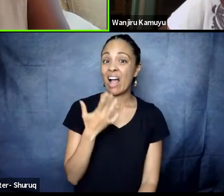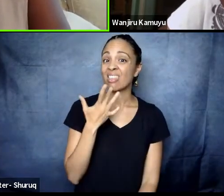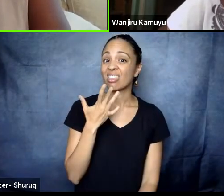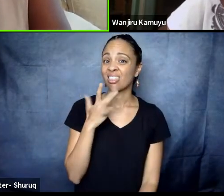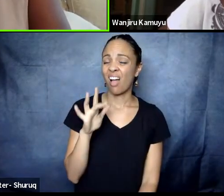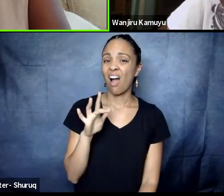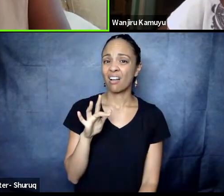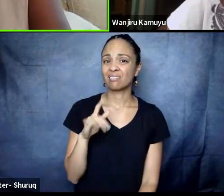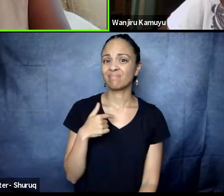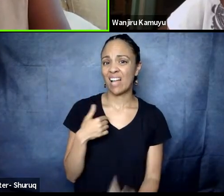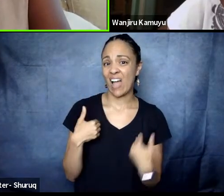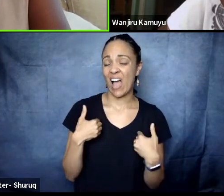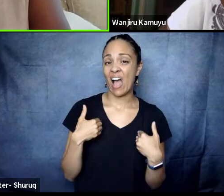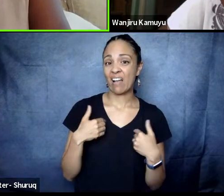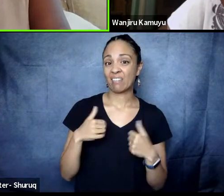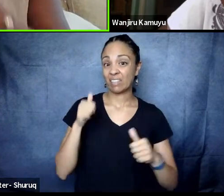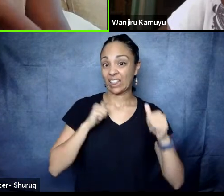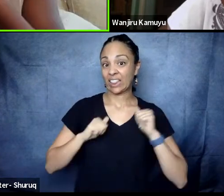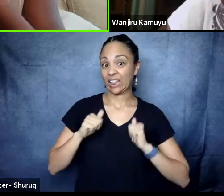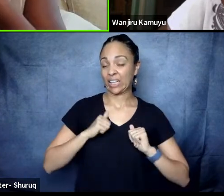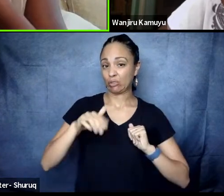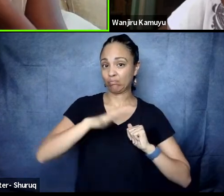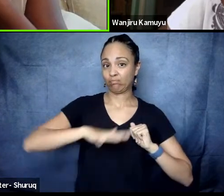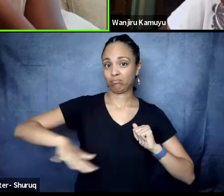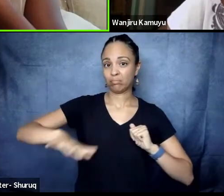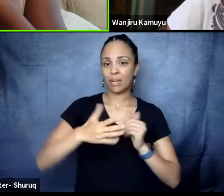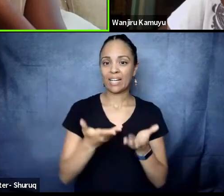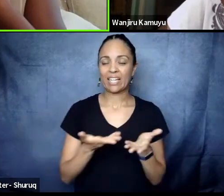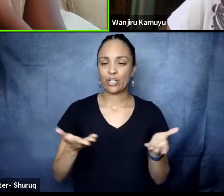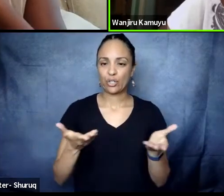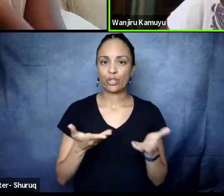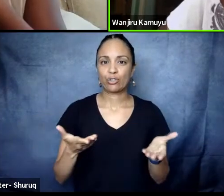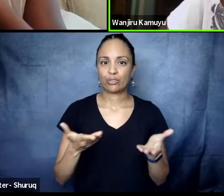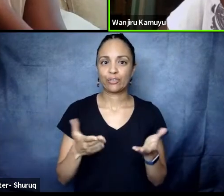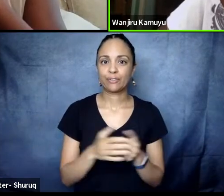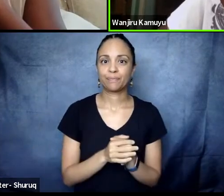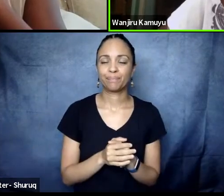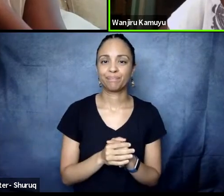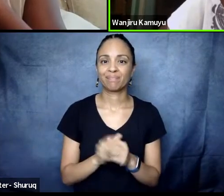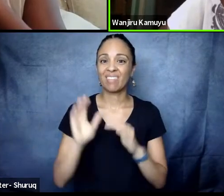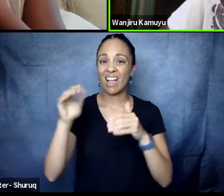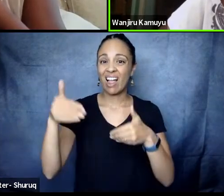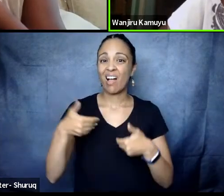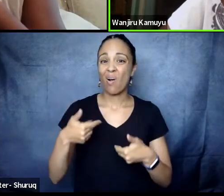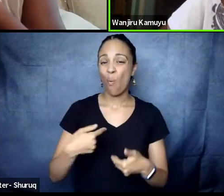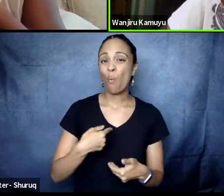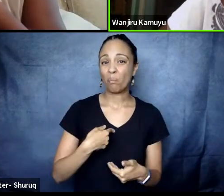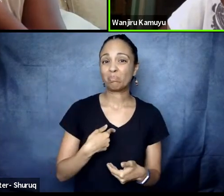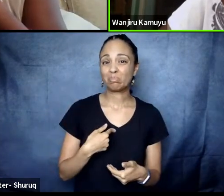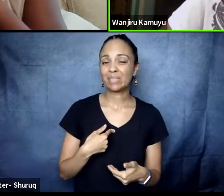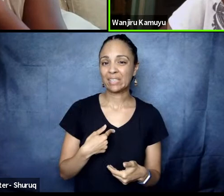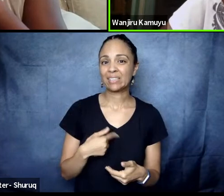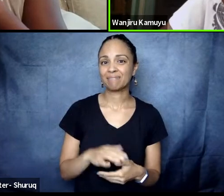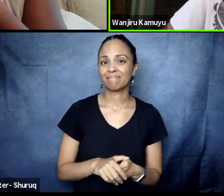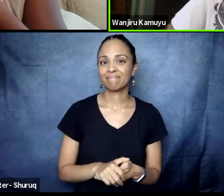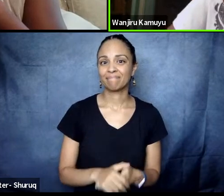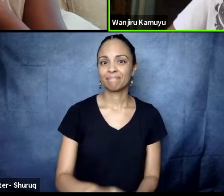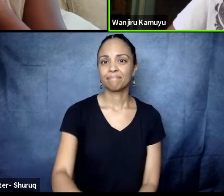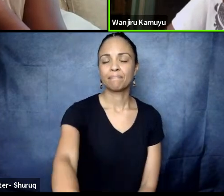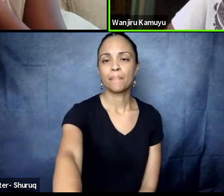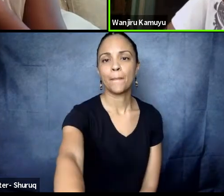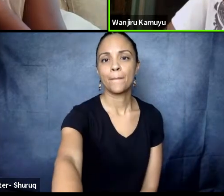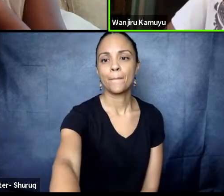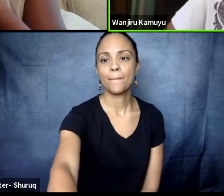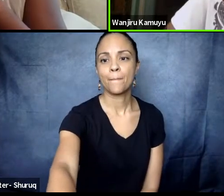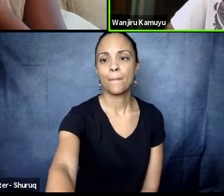theater here who let me in as the only artist in residence. Oh, sweet. So you can